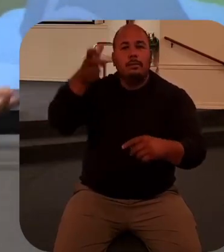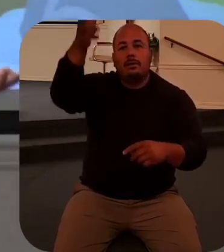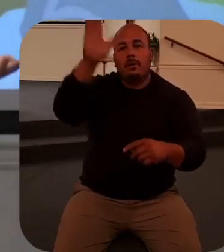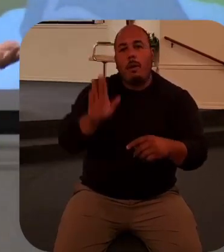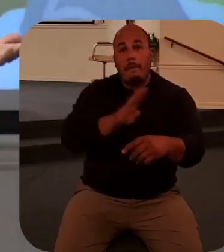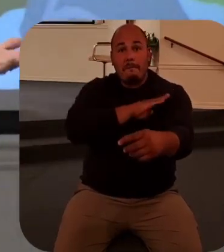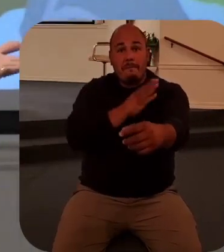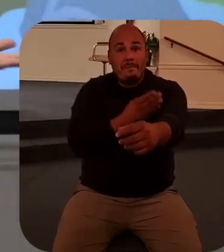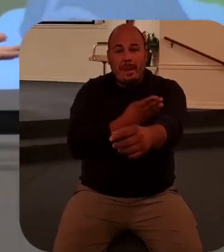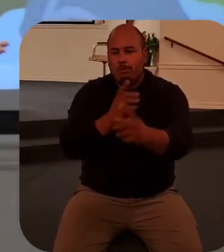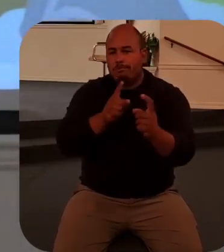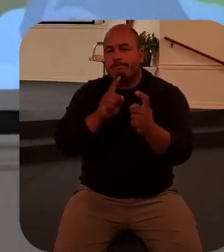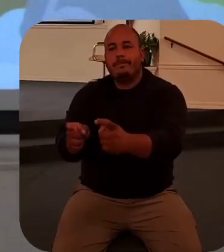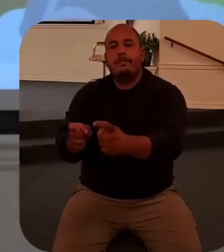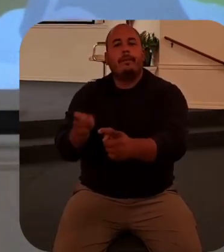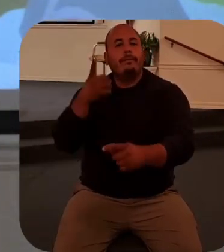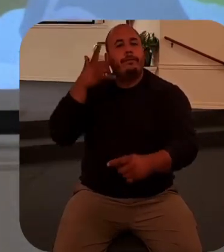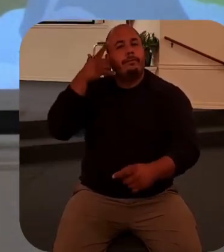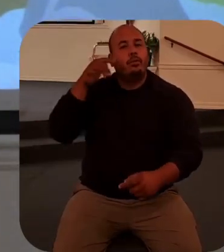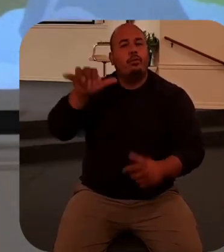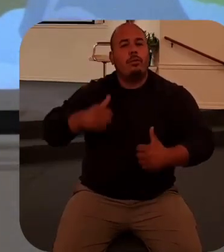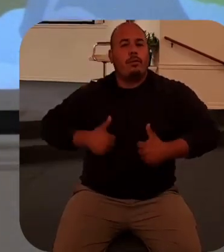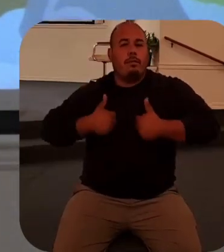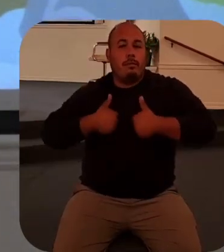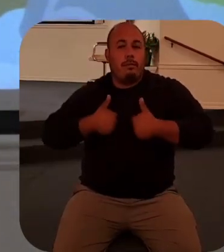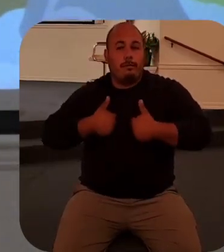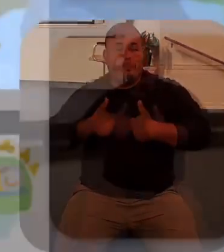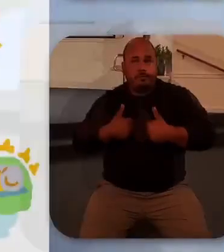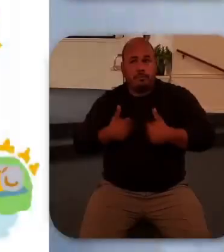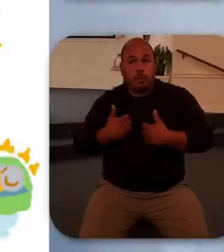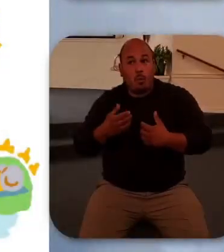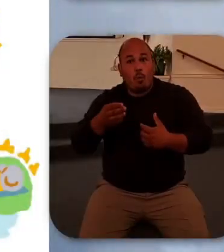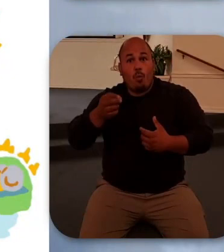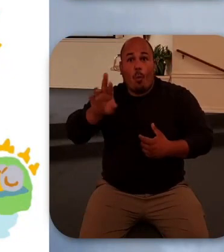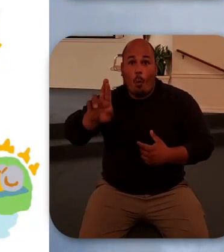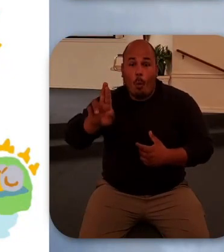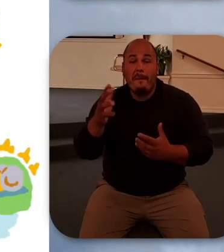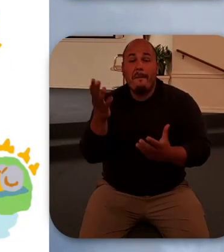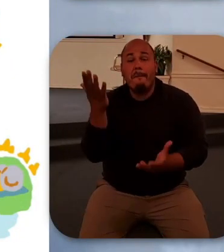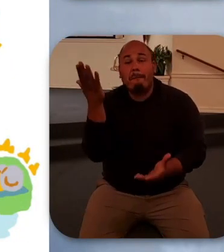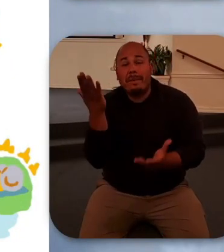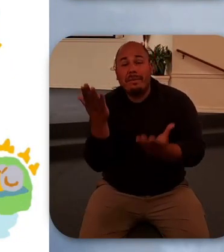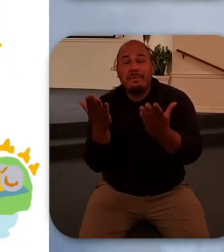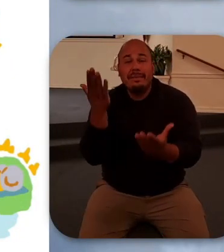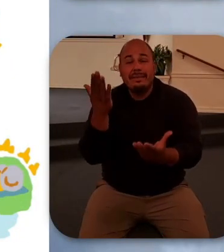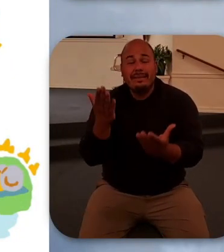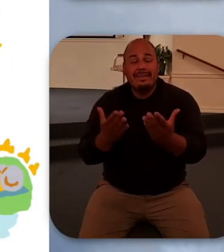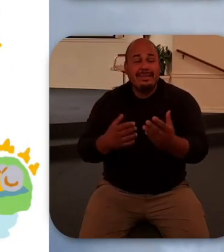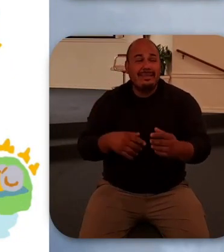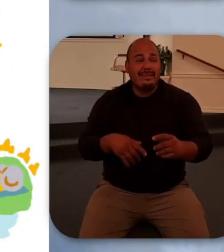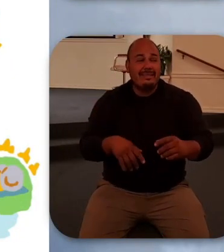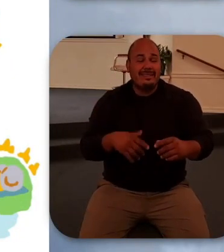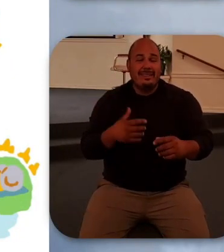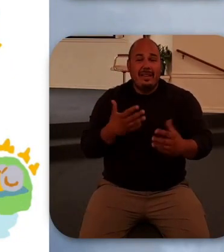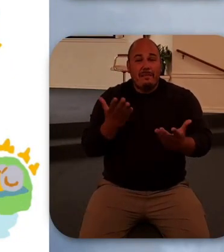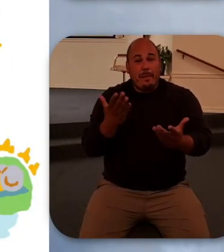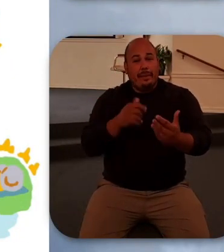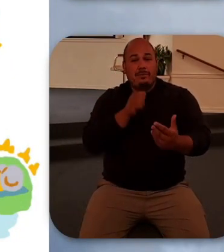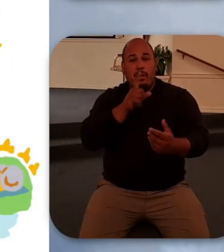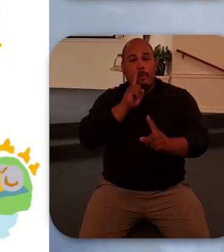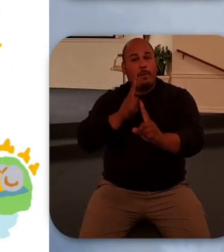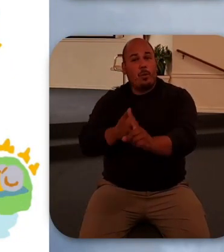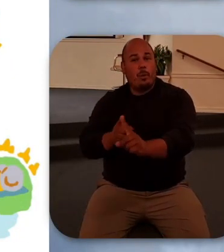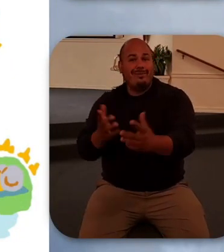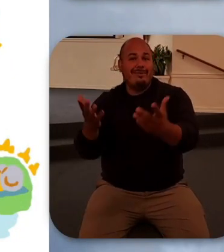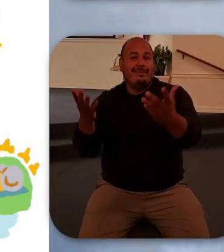maybe that's still not the key here because Jesus doesn't rebuke Mary or the people for weeping he